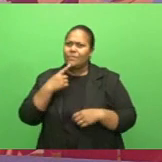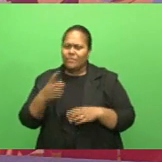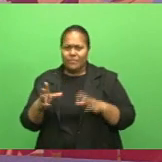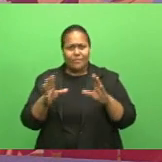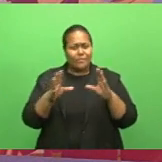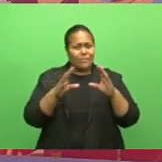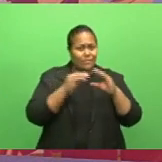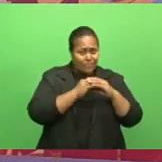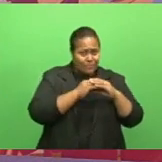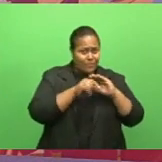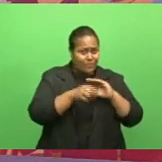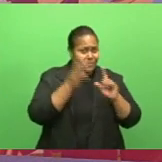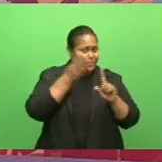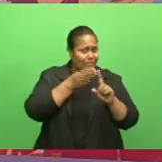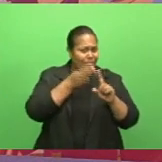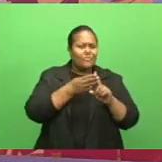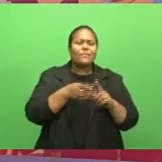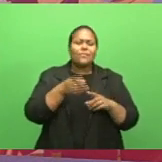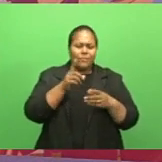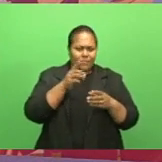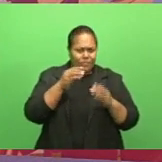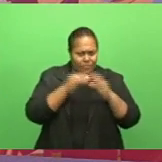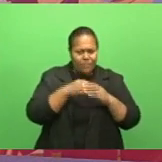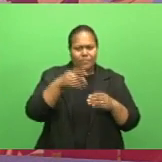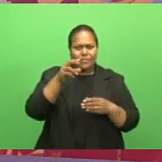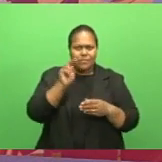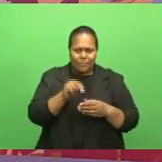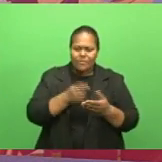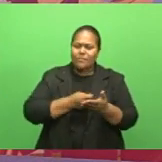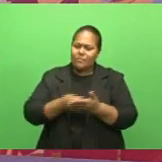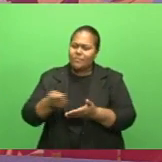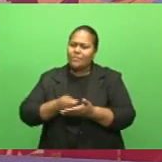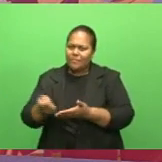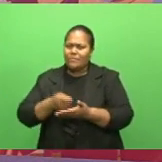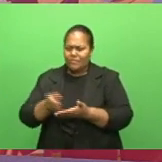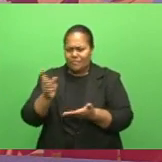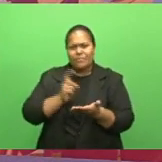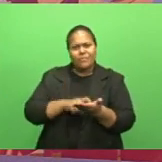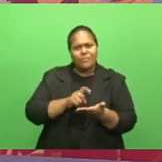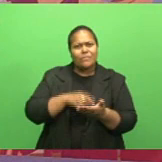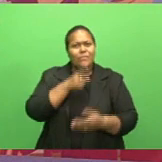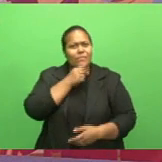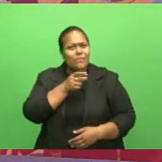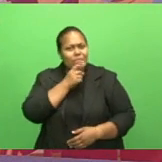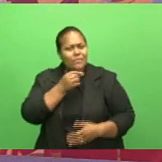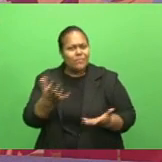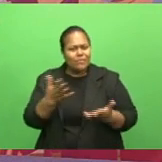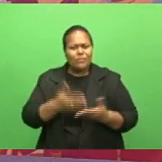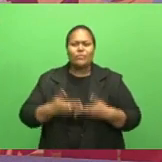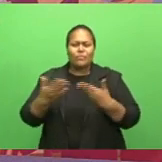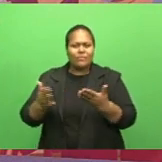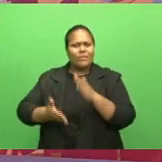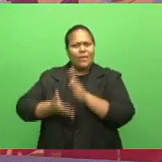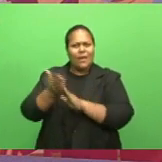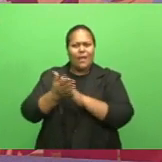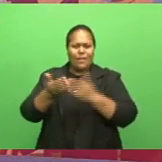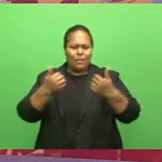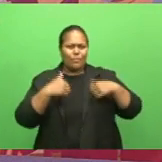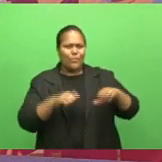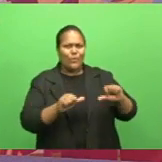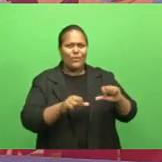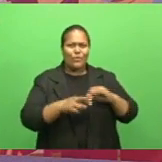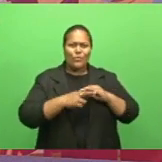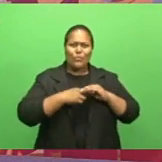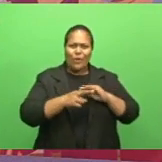banks can lend without needing to attract additional deposits by offering higher deposit rates. Therefore, the cost of fund will